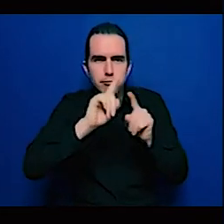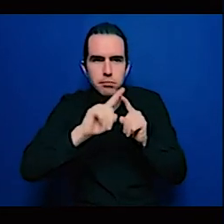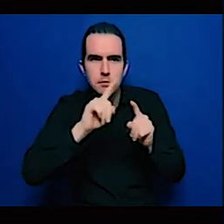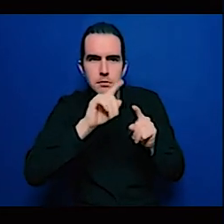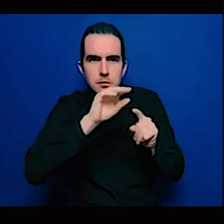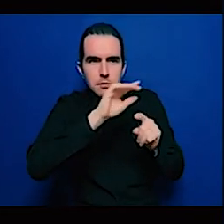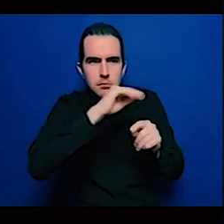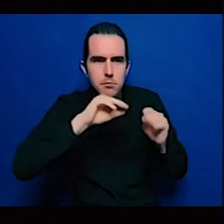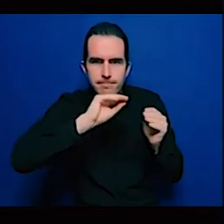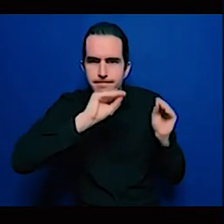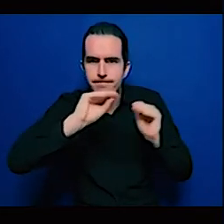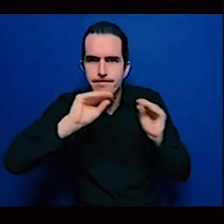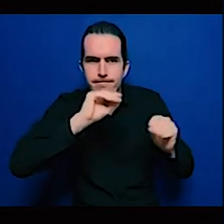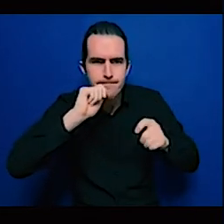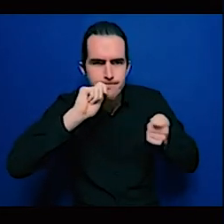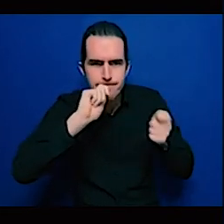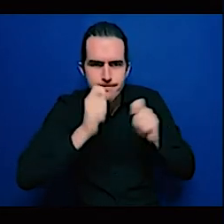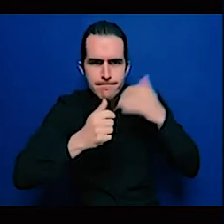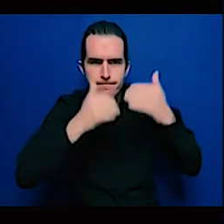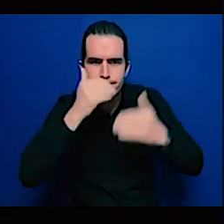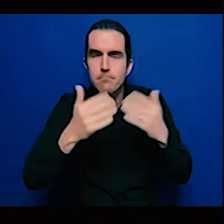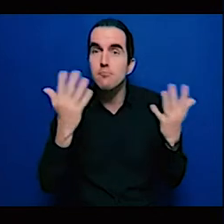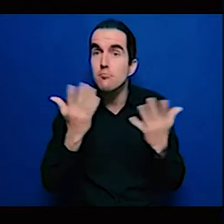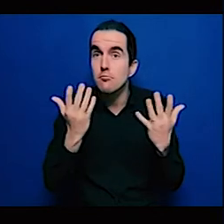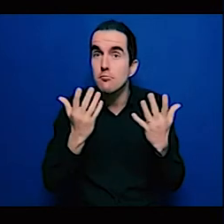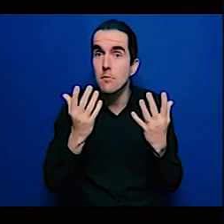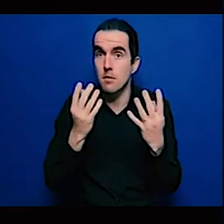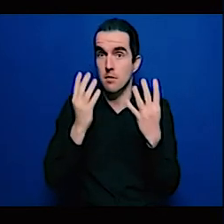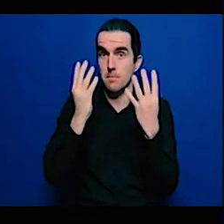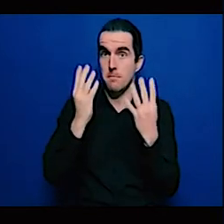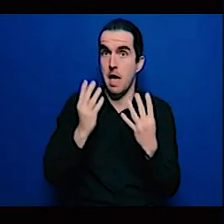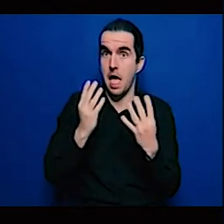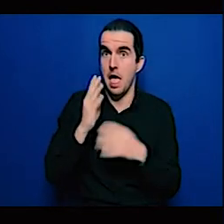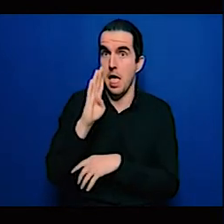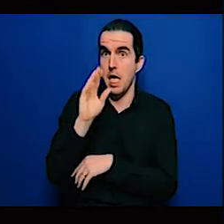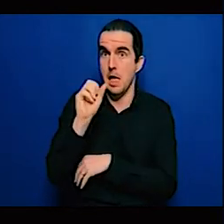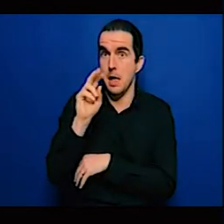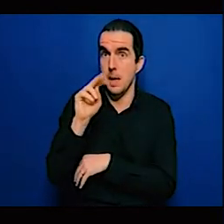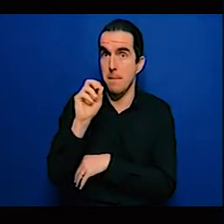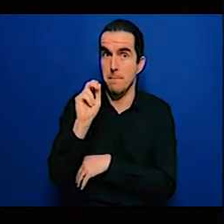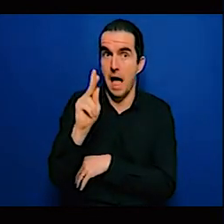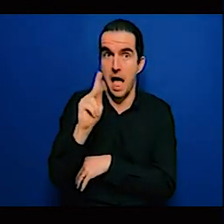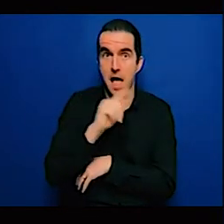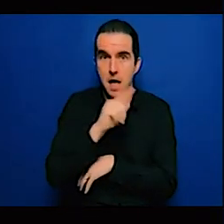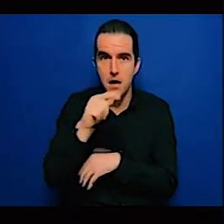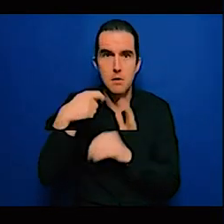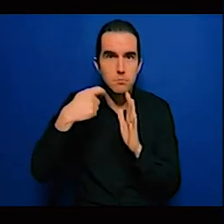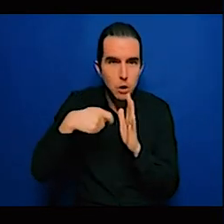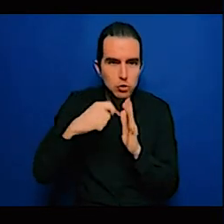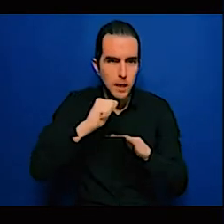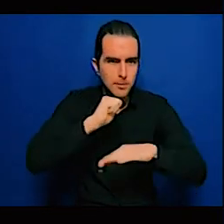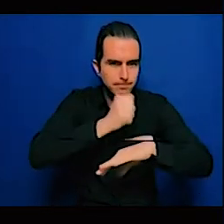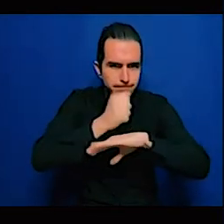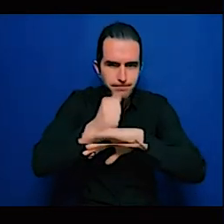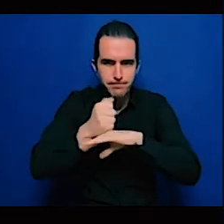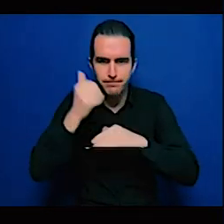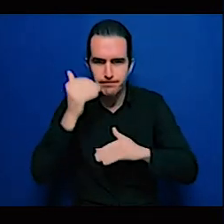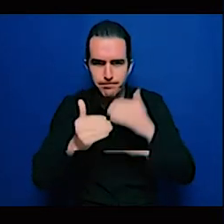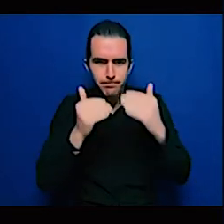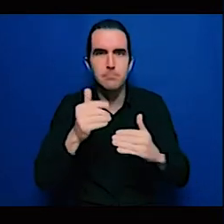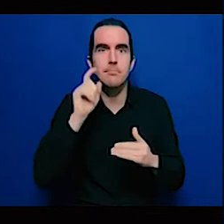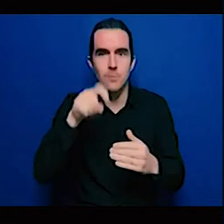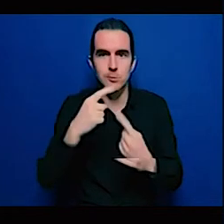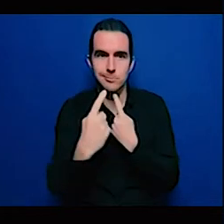that. I see Aruna, Anita, and Musa. Before we go into the nitty-gritty of the